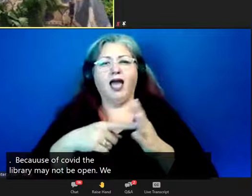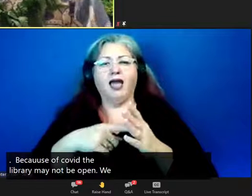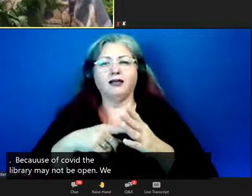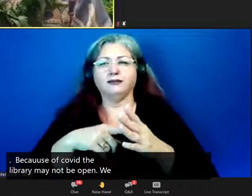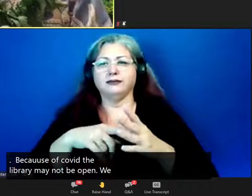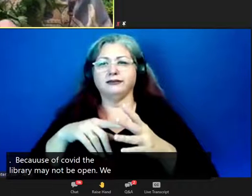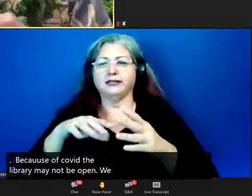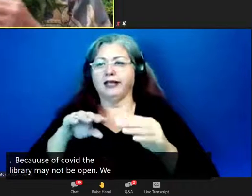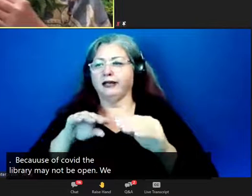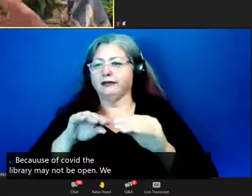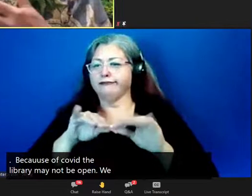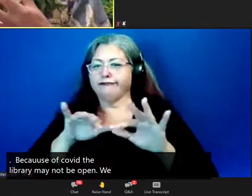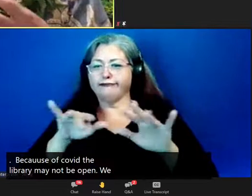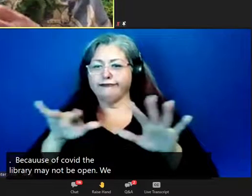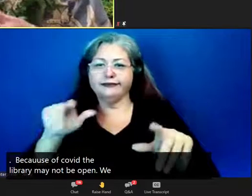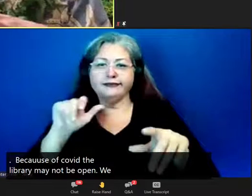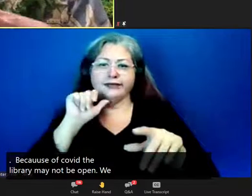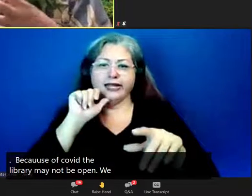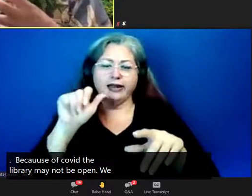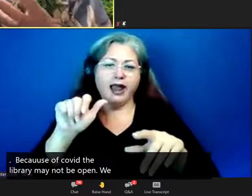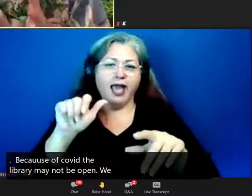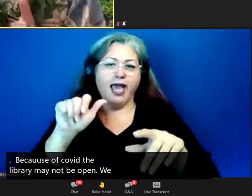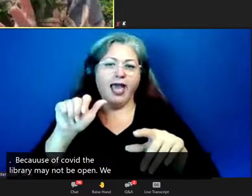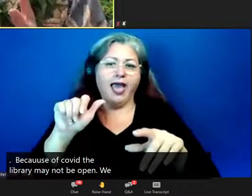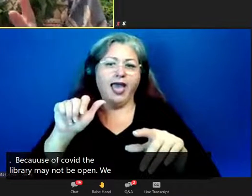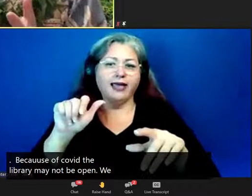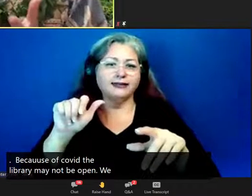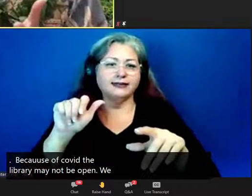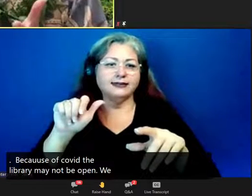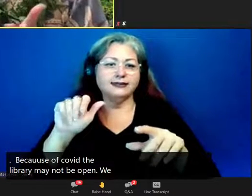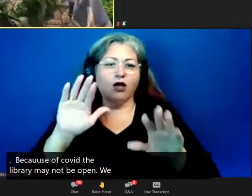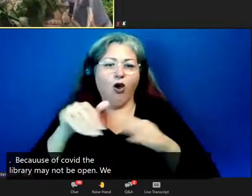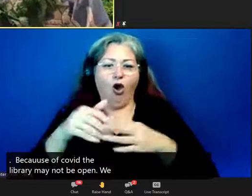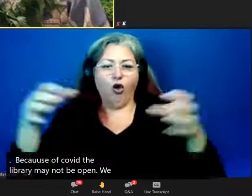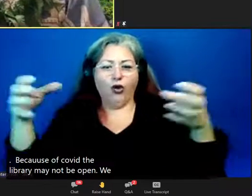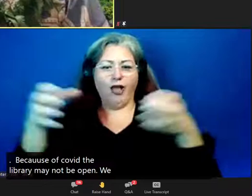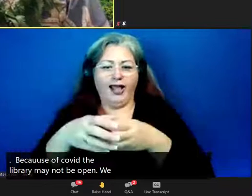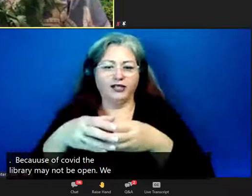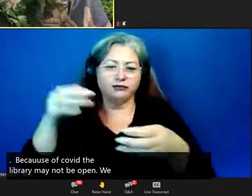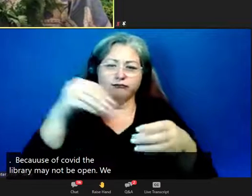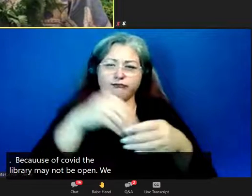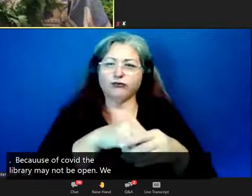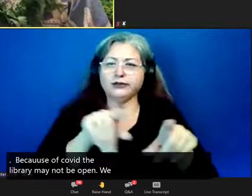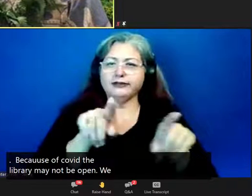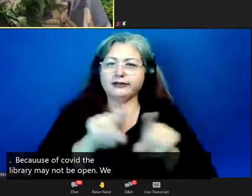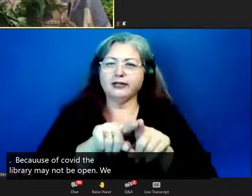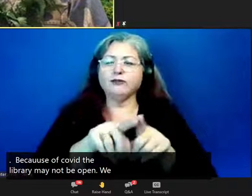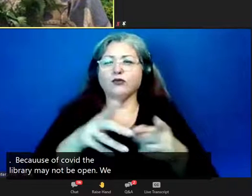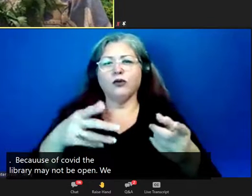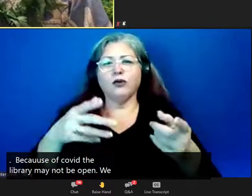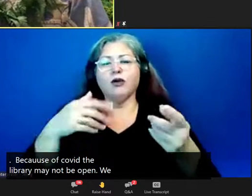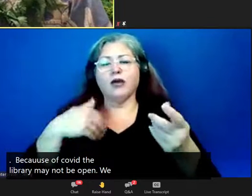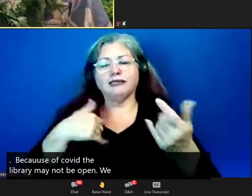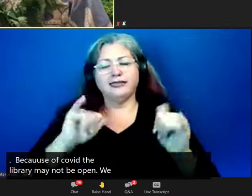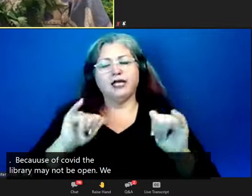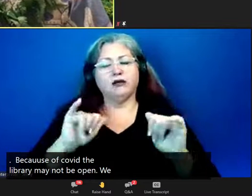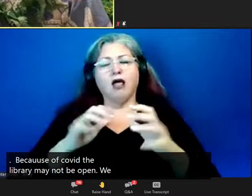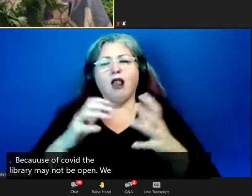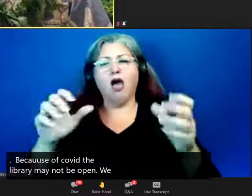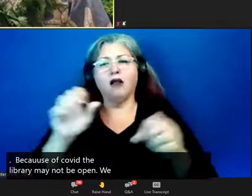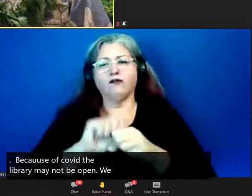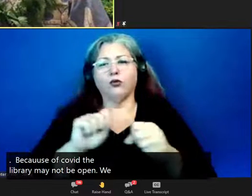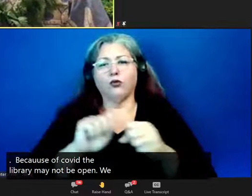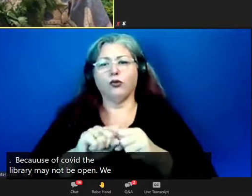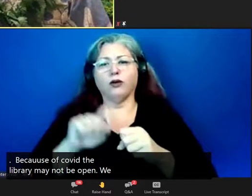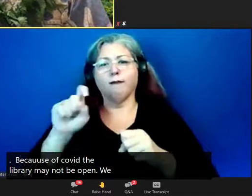not totally, not the whole collection available, so there's lots more work that can be done